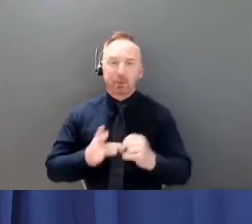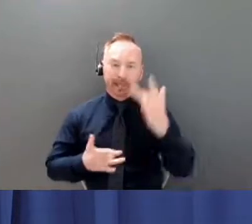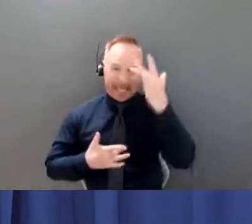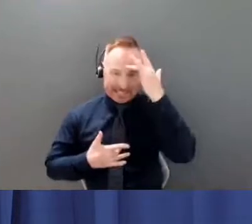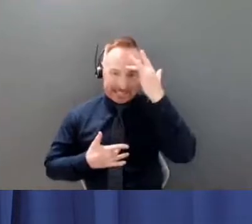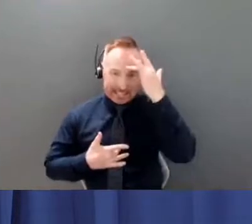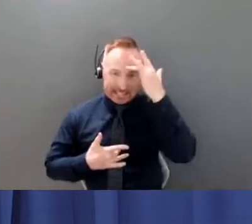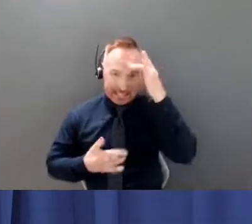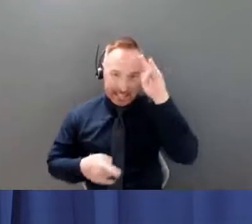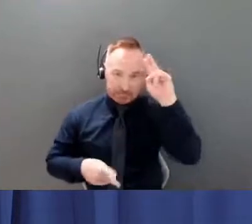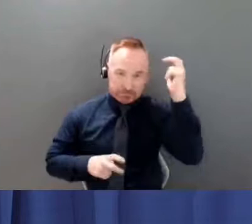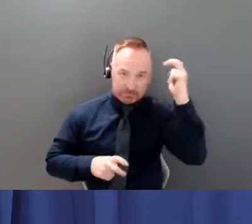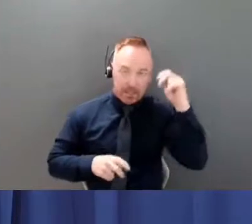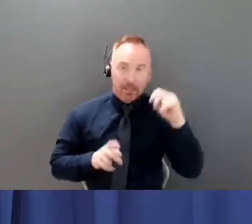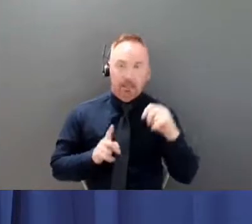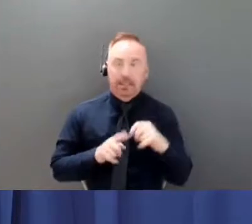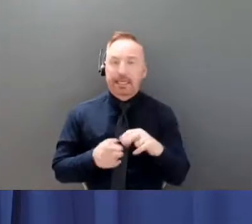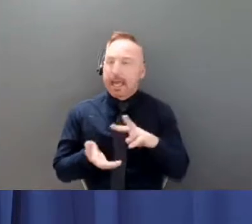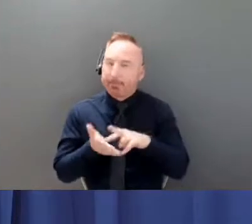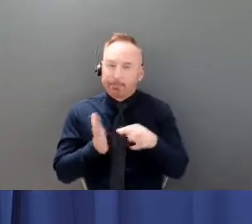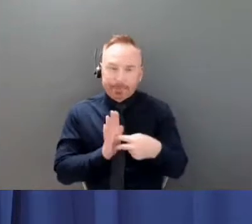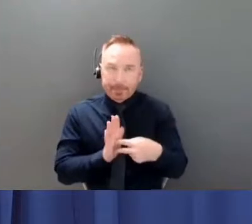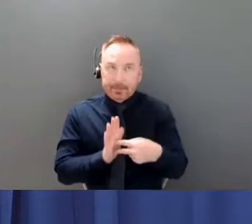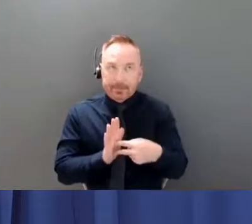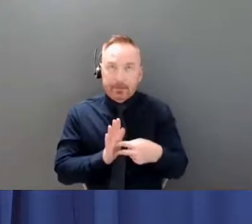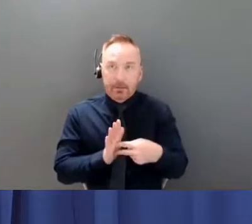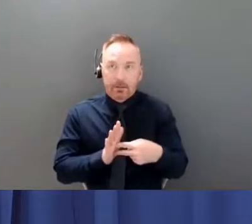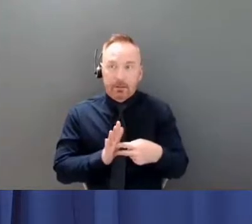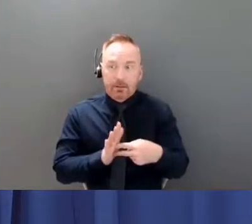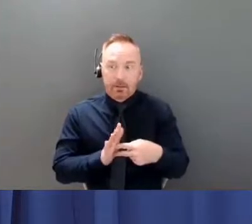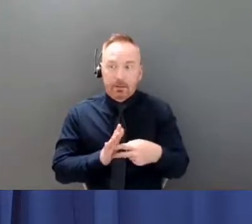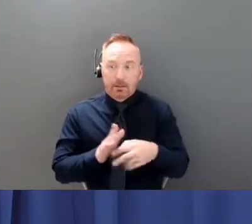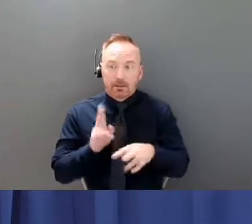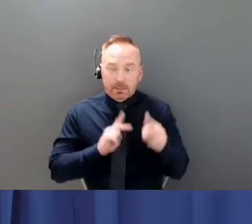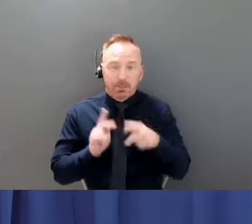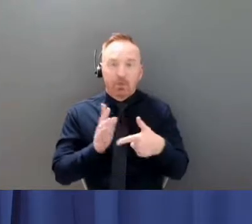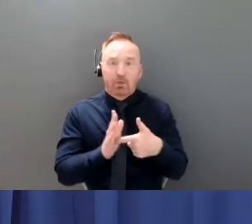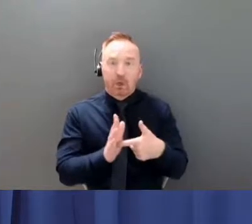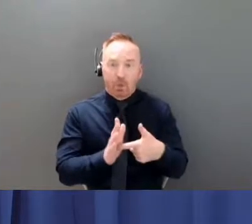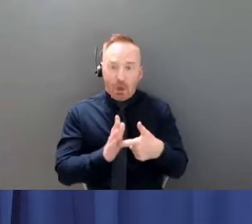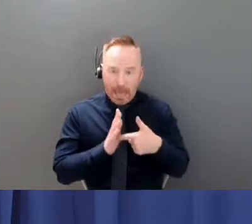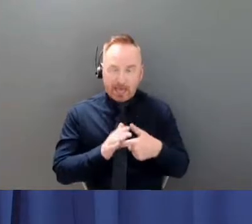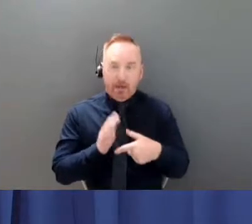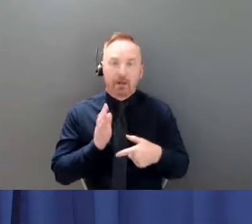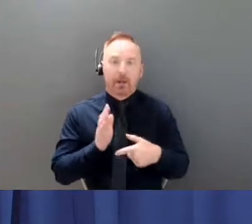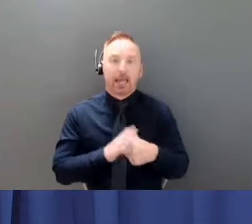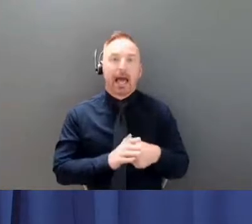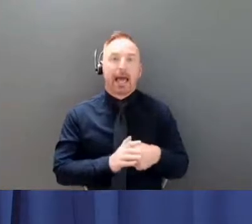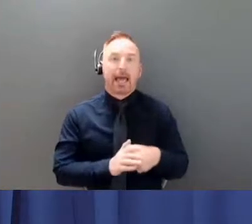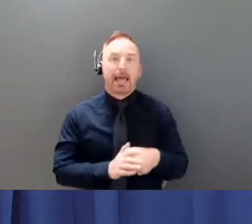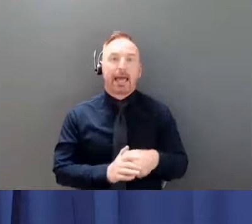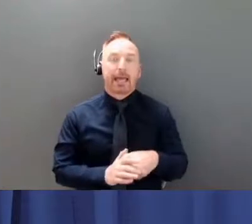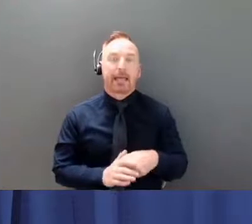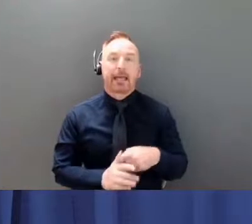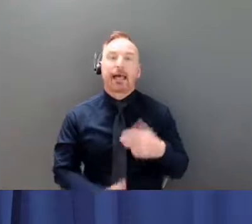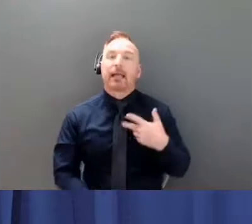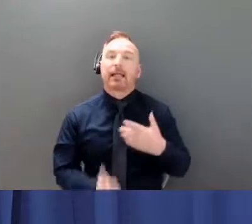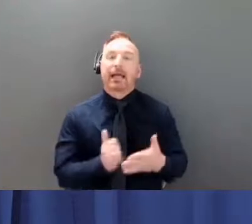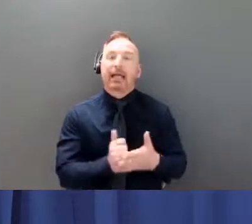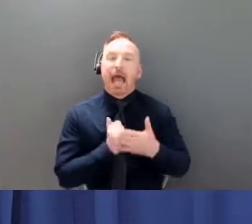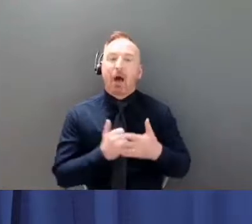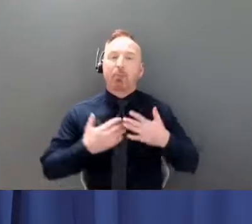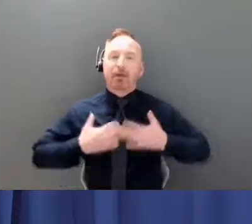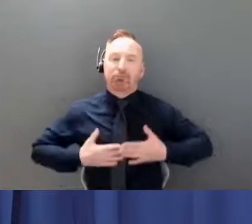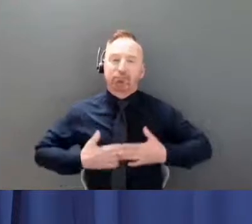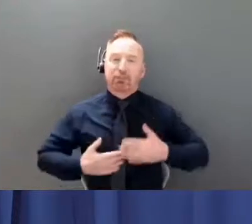those who require, you know, high needs of oxygen or ventilation, prolonged intensive care. And